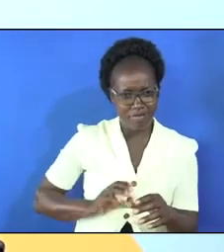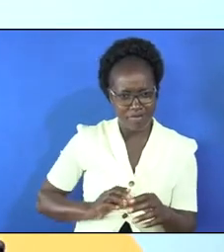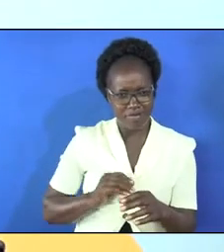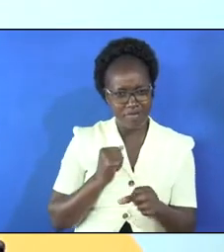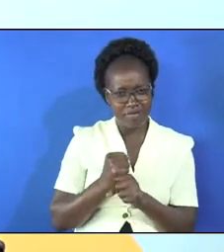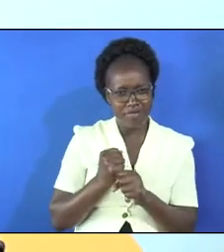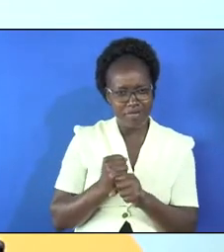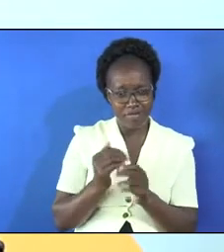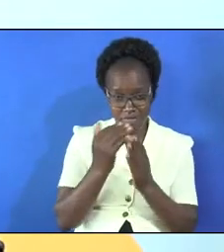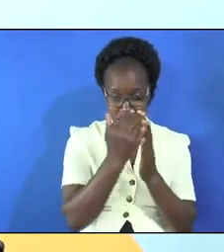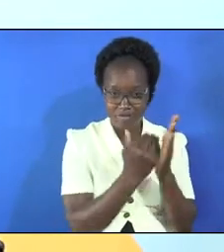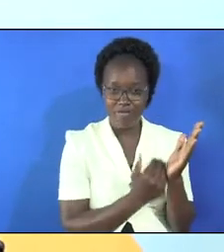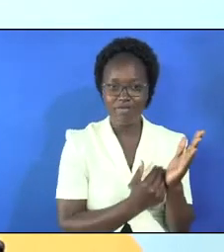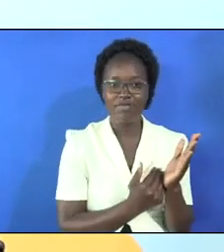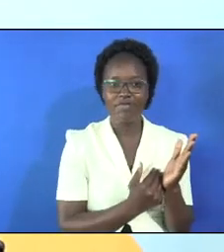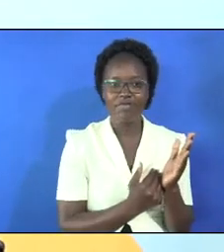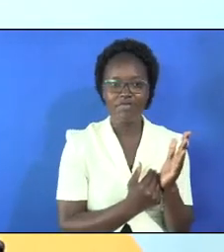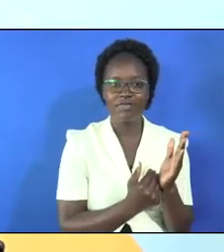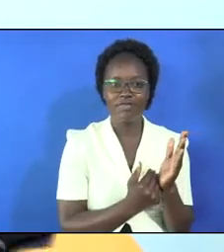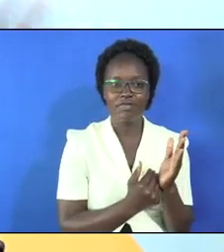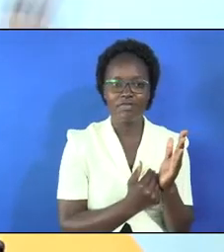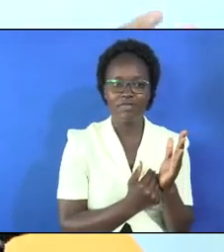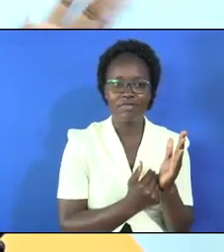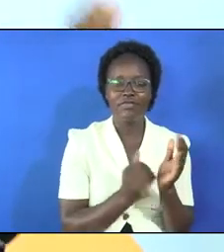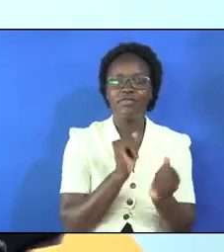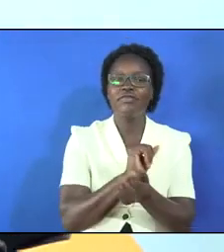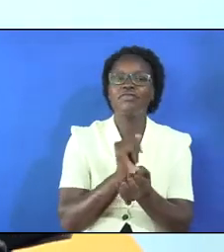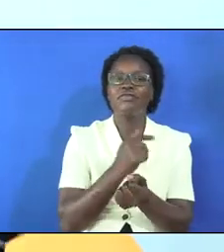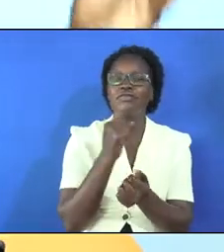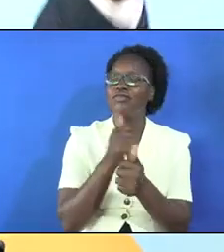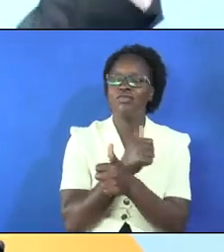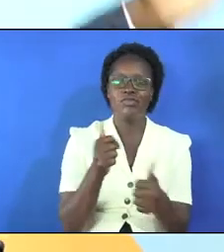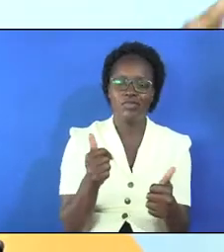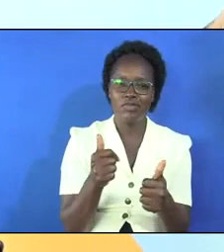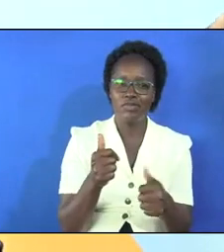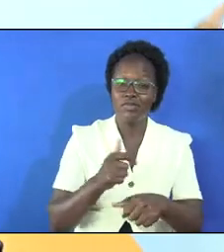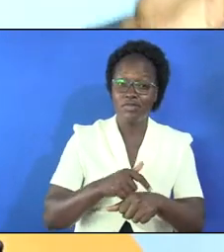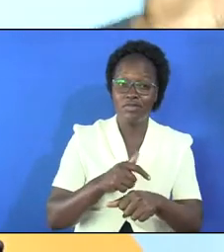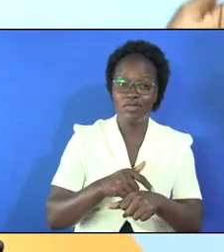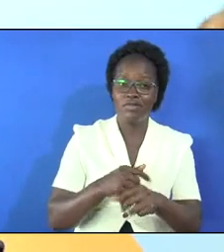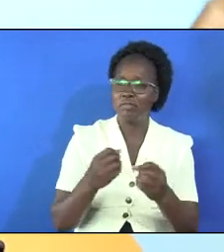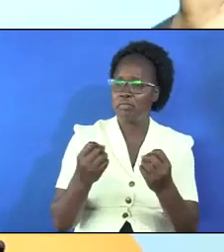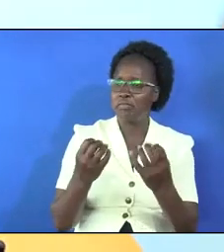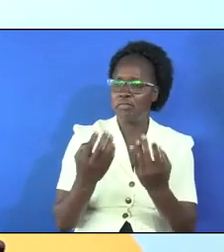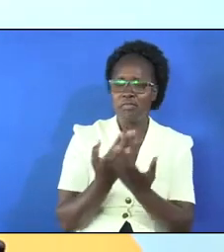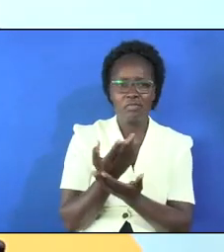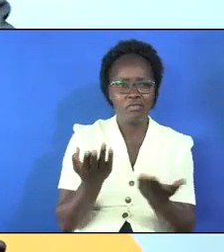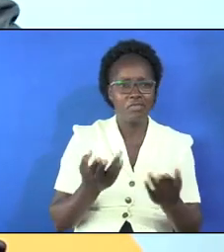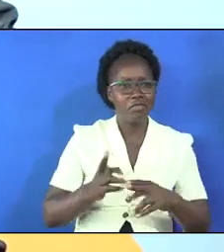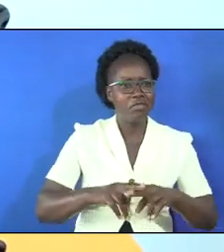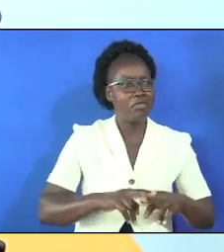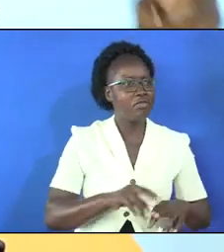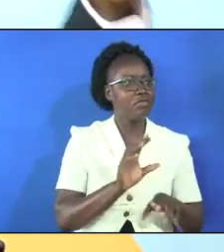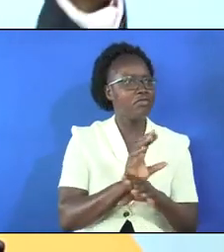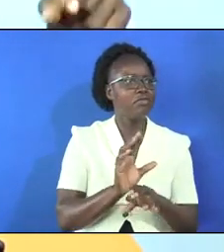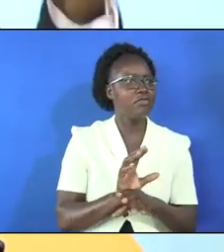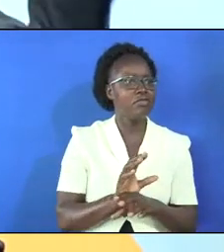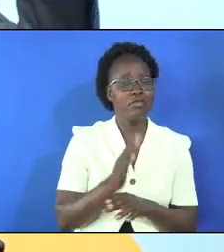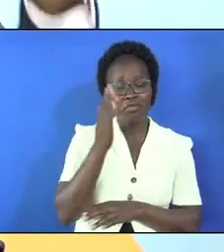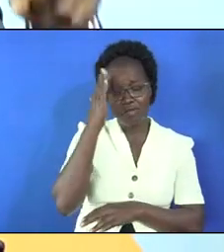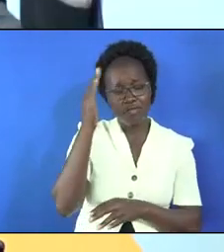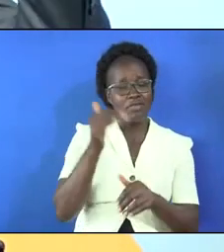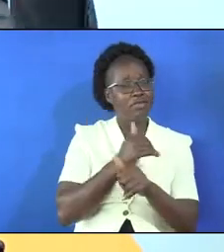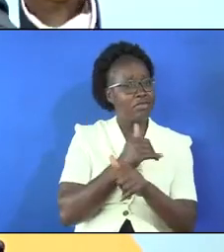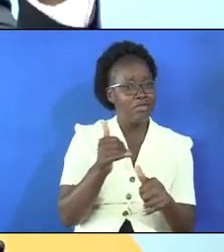that will work on this program and Paul said it very well that many of us are seated in the church and they